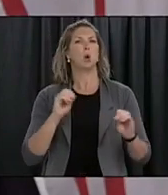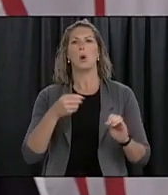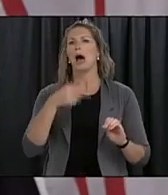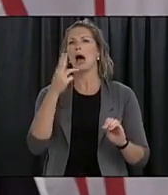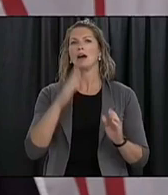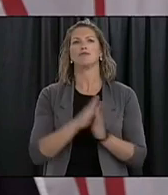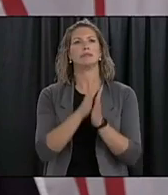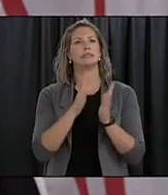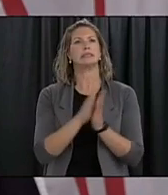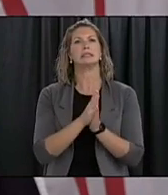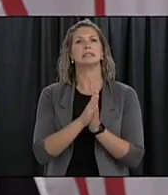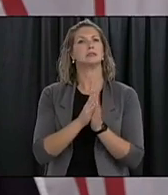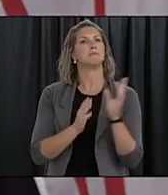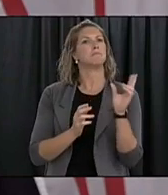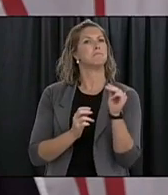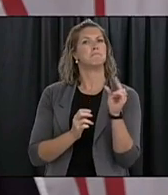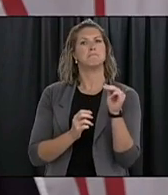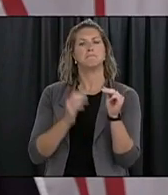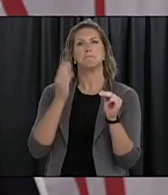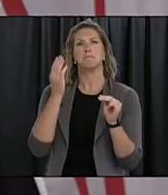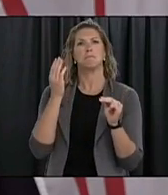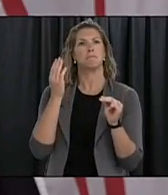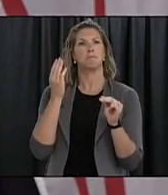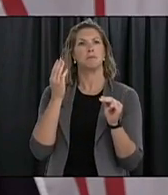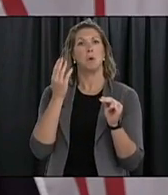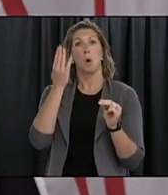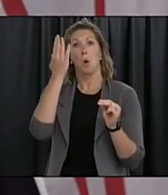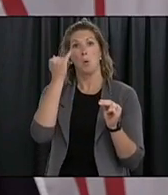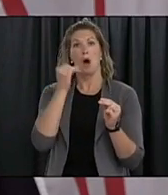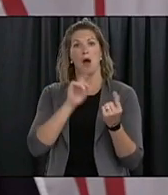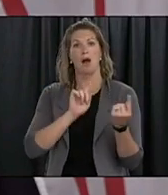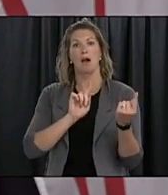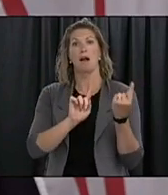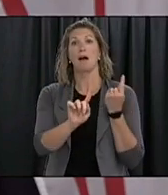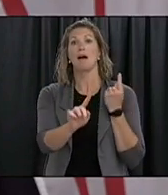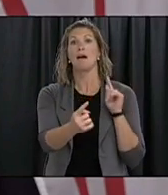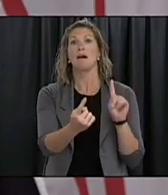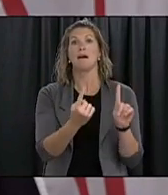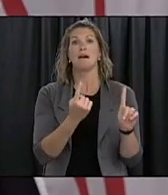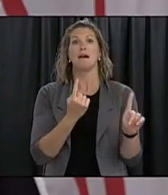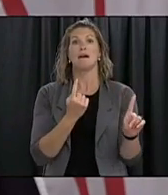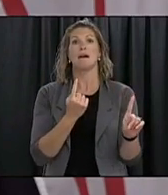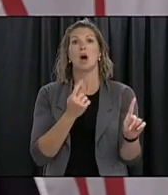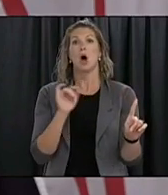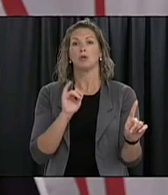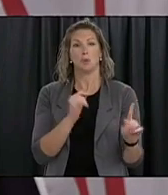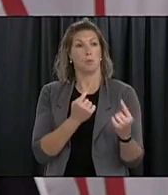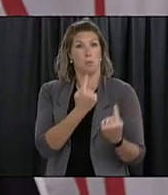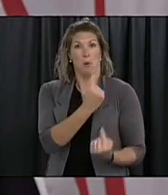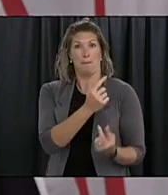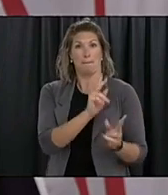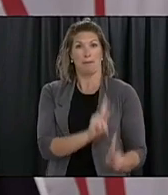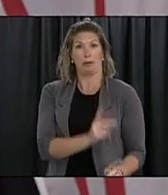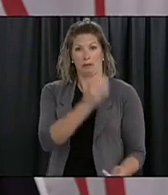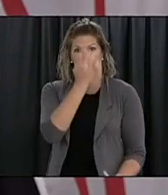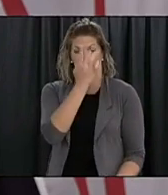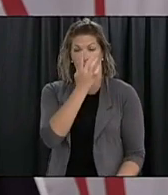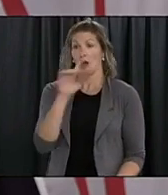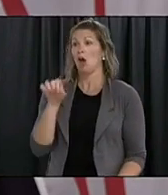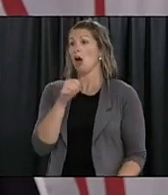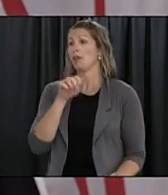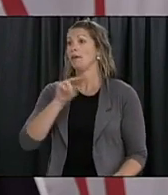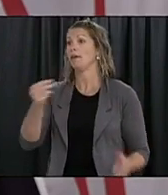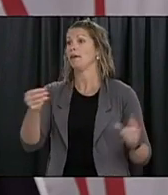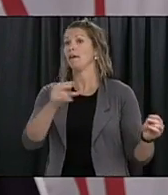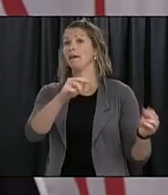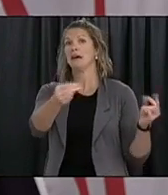potential fleeting interaction between our index case and any single individual